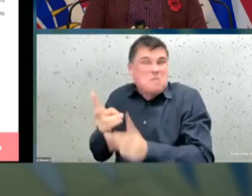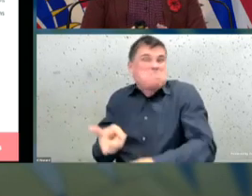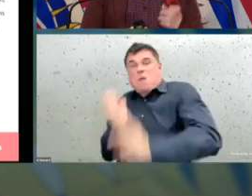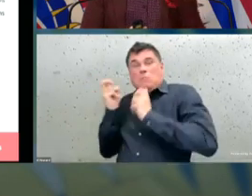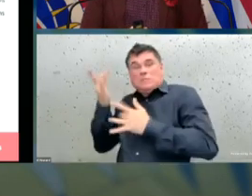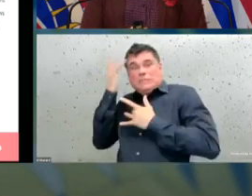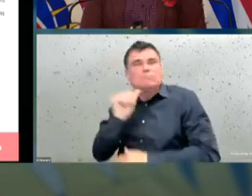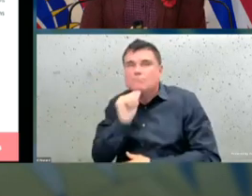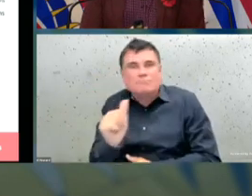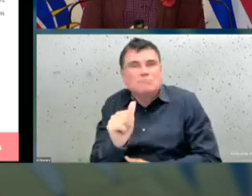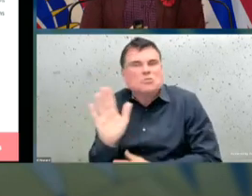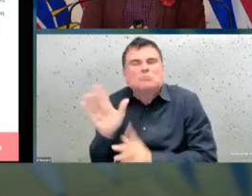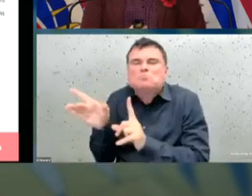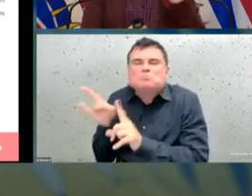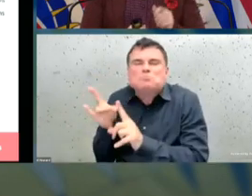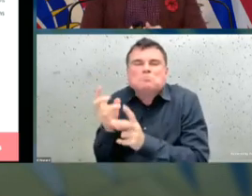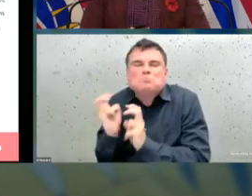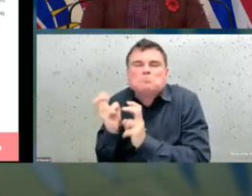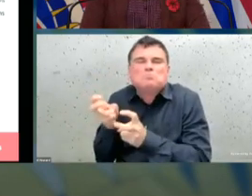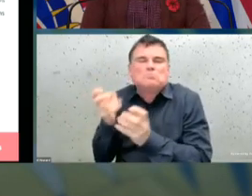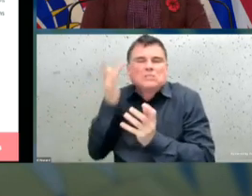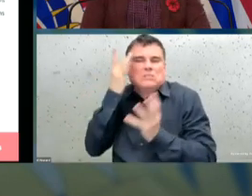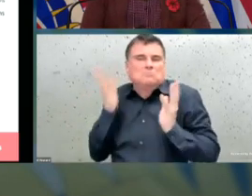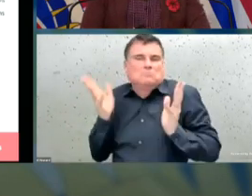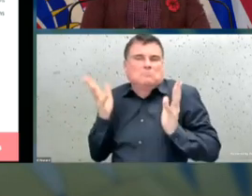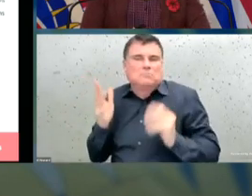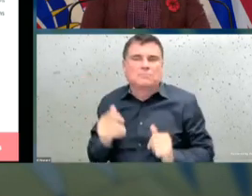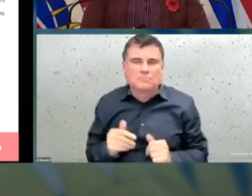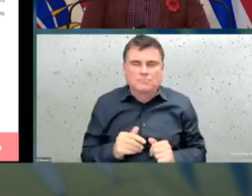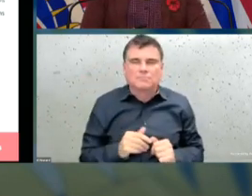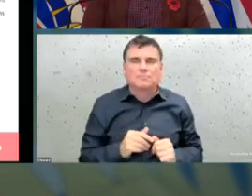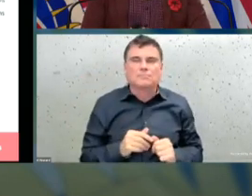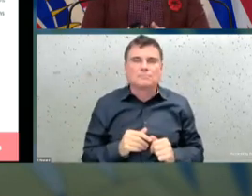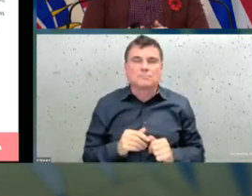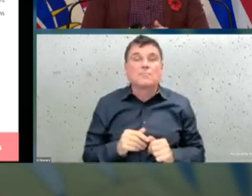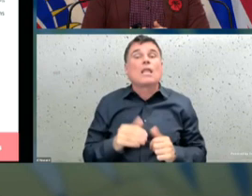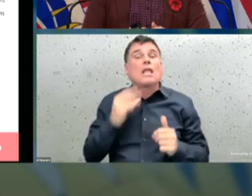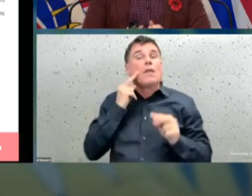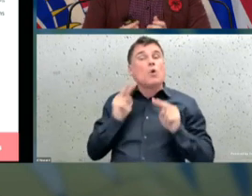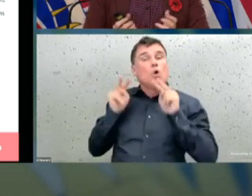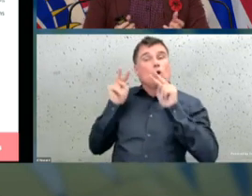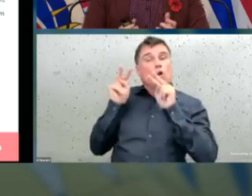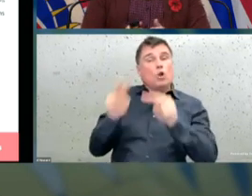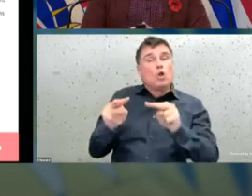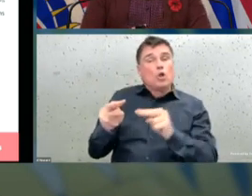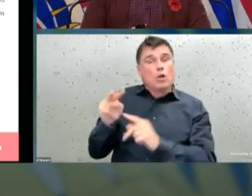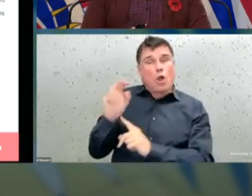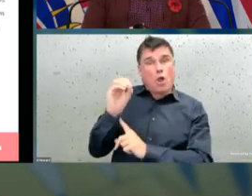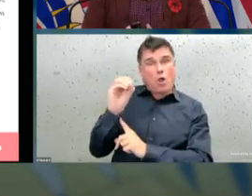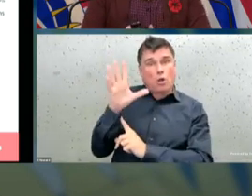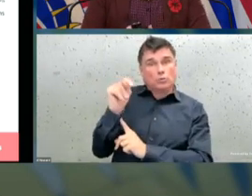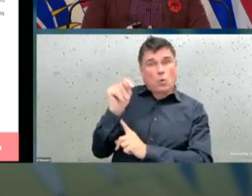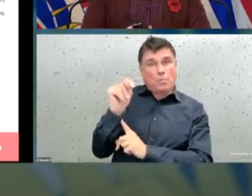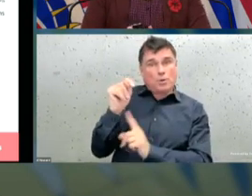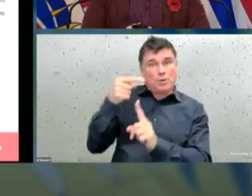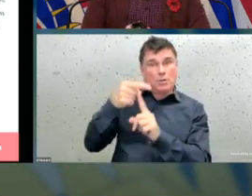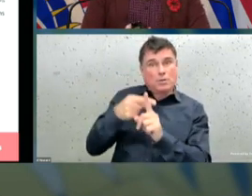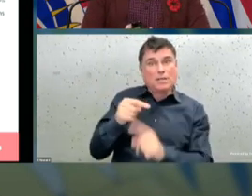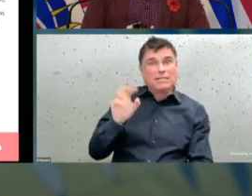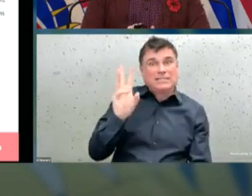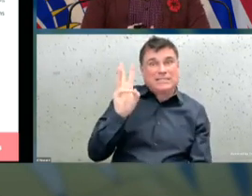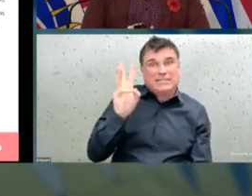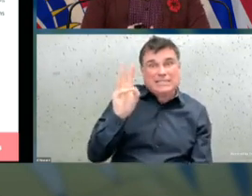are from that 10% of people who are not yet vaccinated. And the vast majority of hospitalizations,